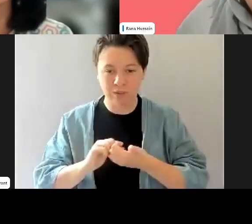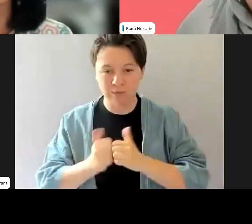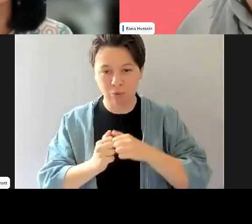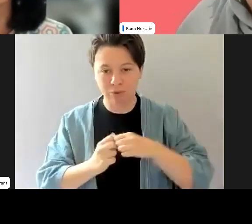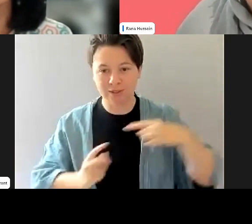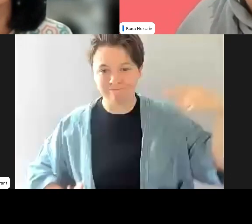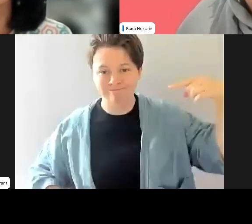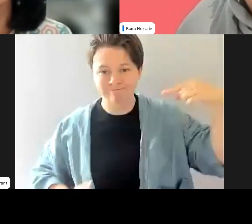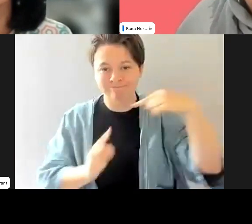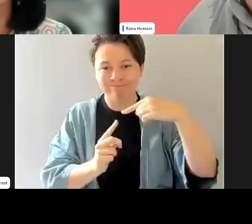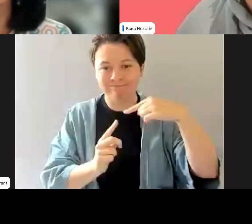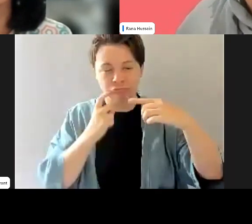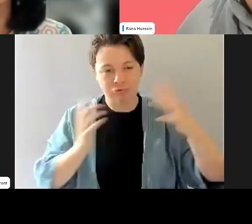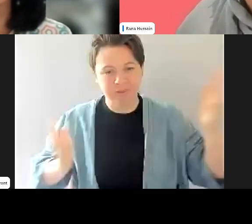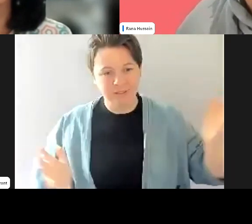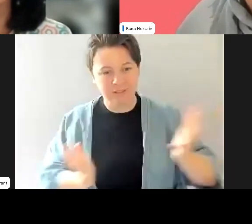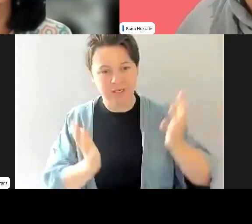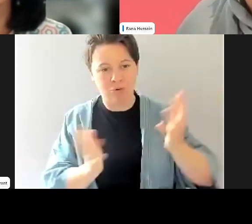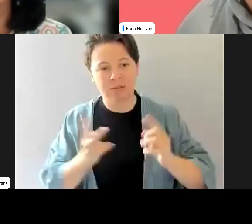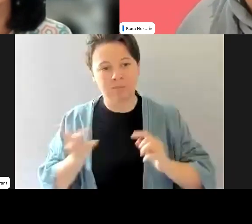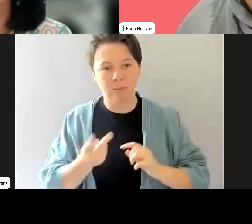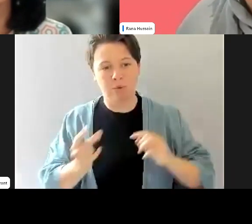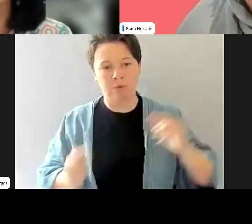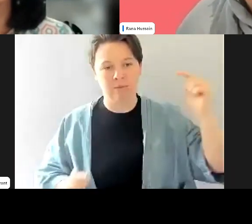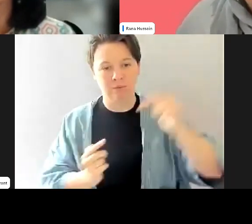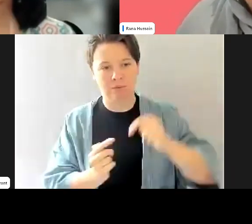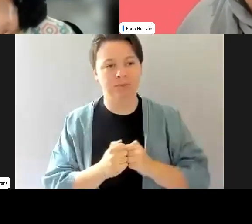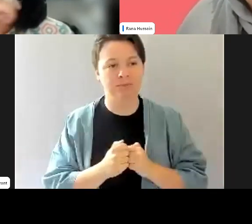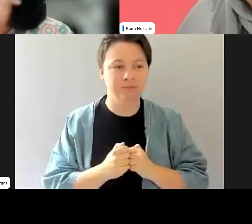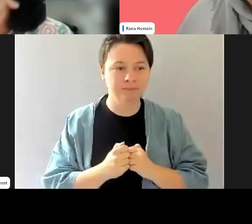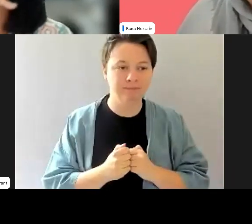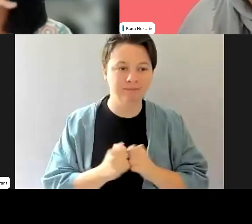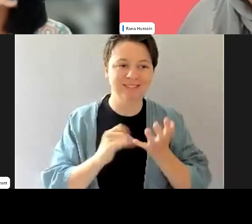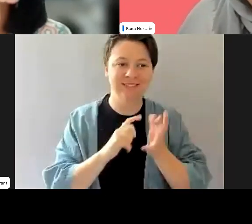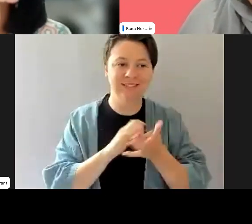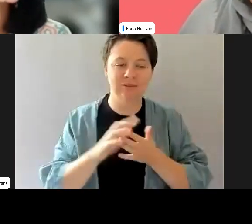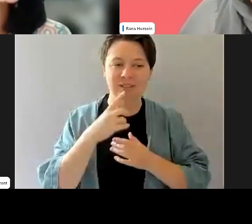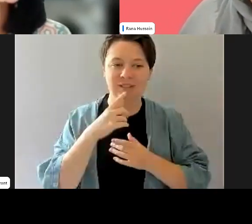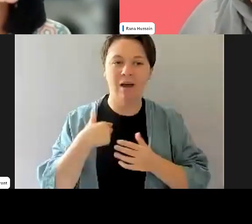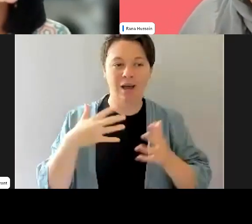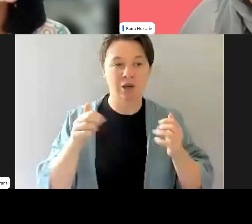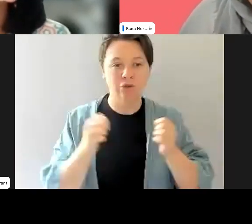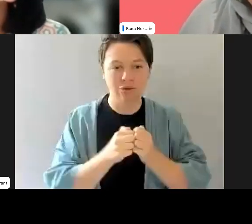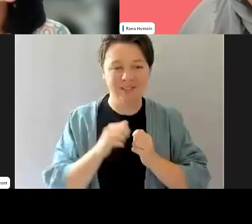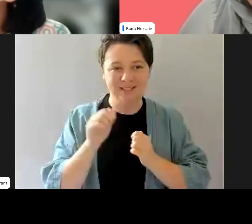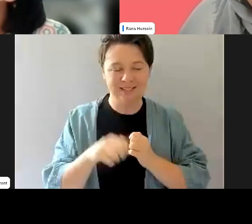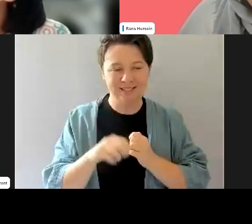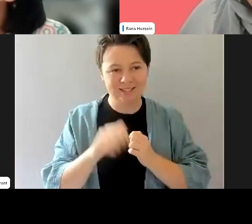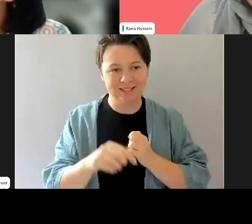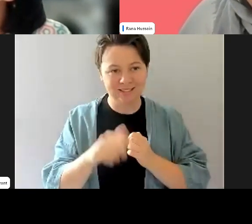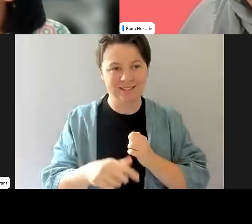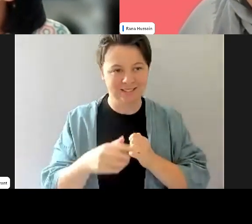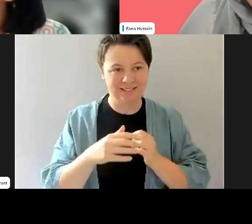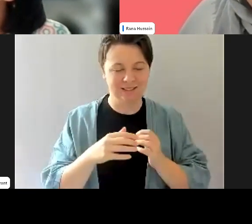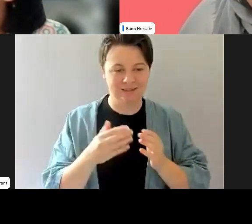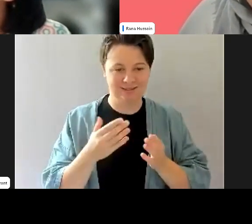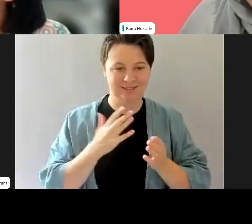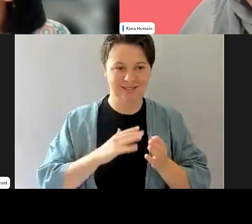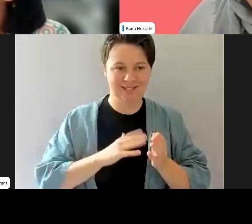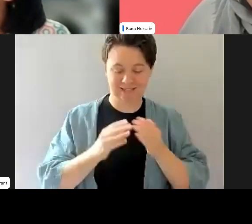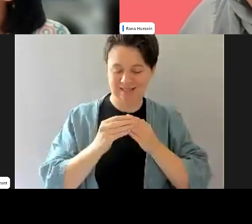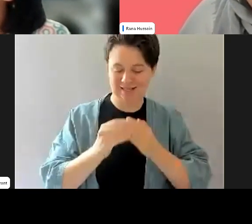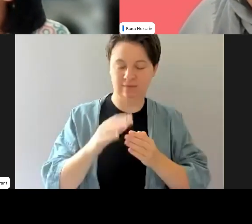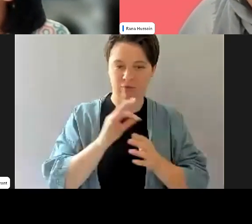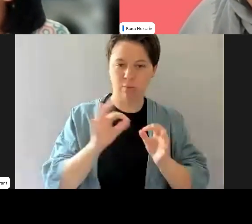Couldn't agree with you more, Jakara. It really takes that leadership of organizations to, to do that and showcase and celebrate. Um, maybe